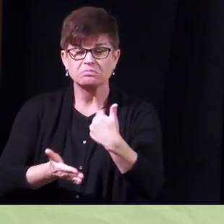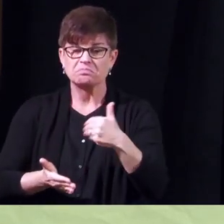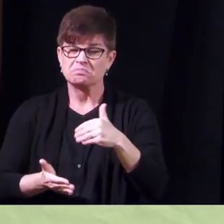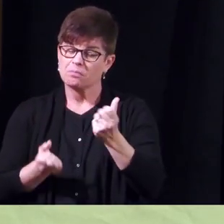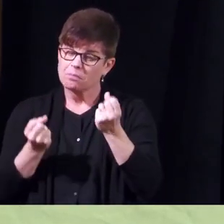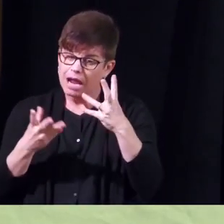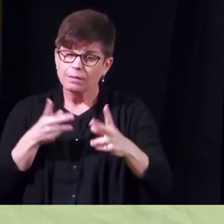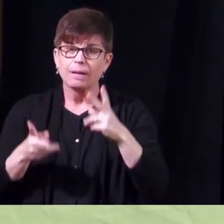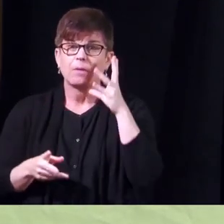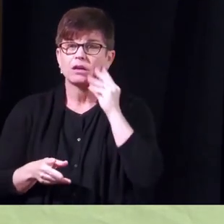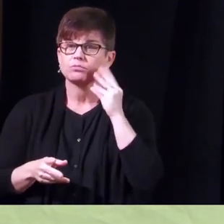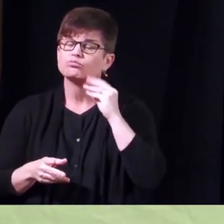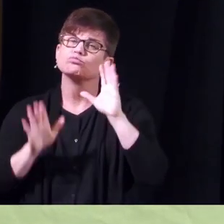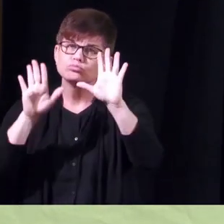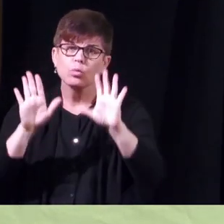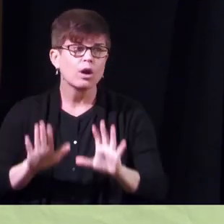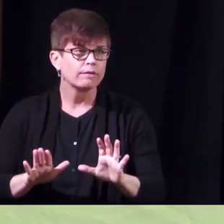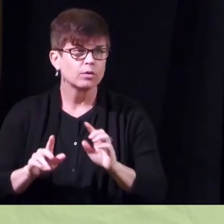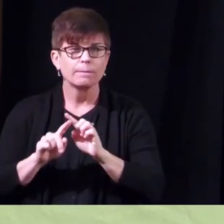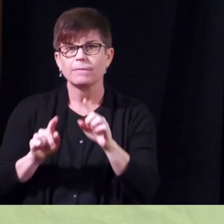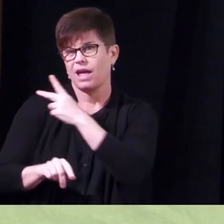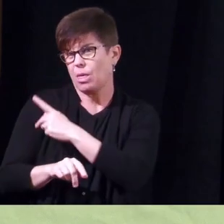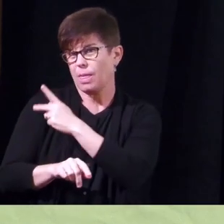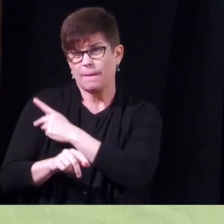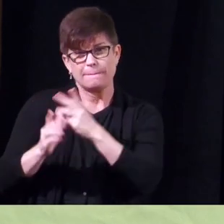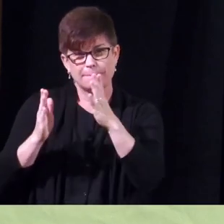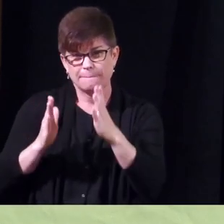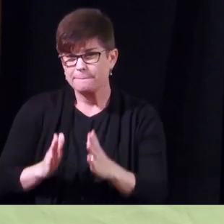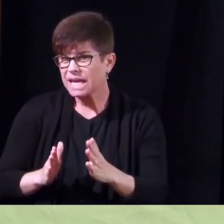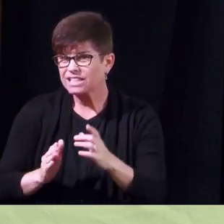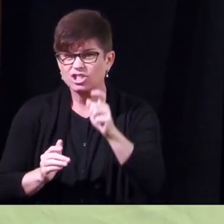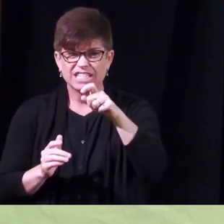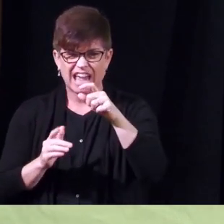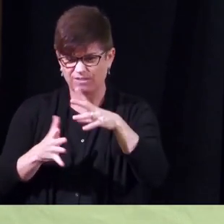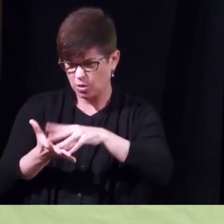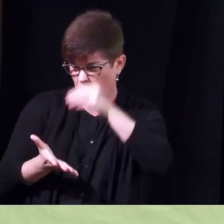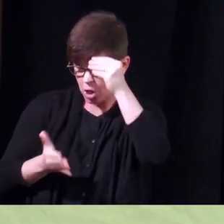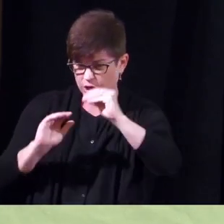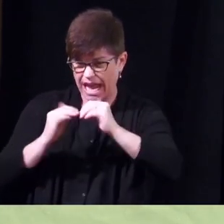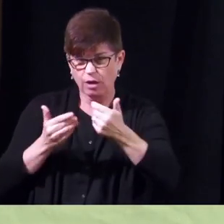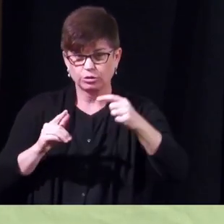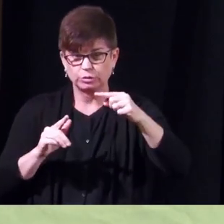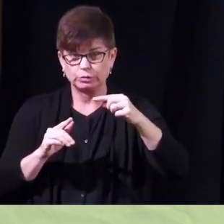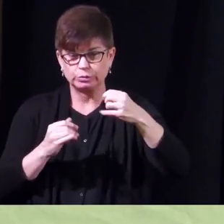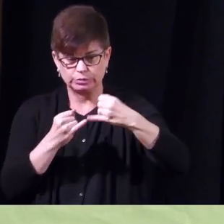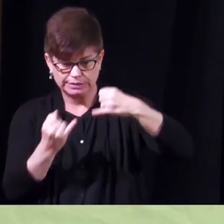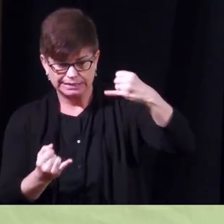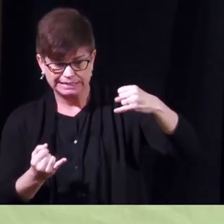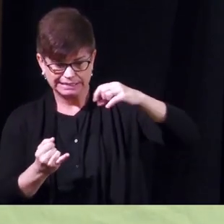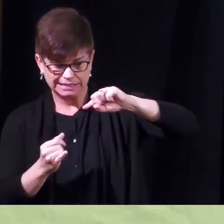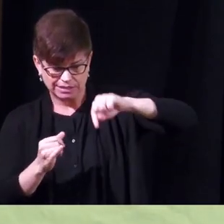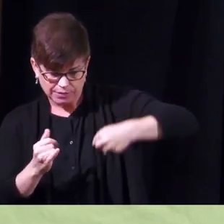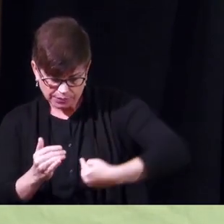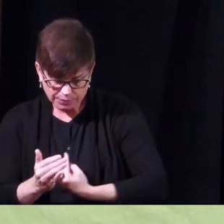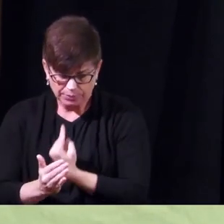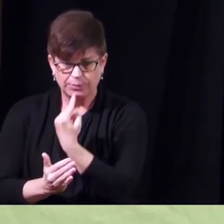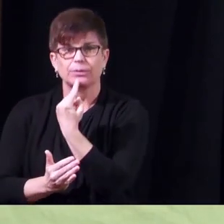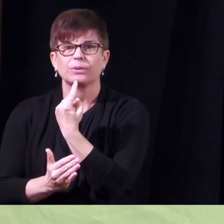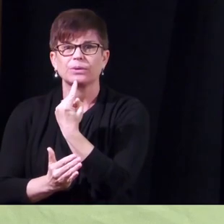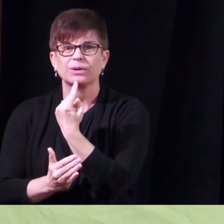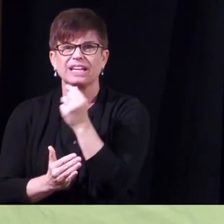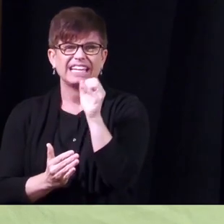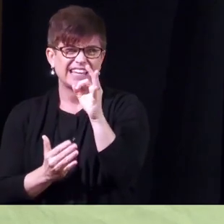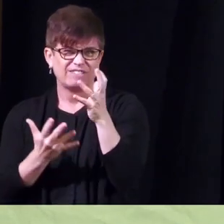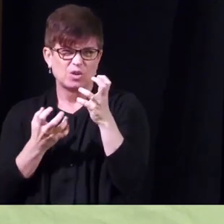uh but then the patients sometimes have to learn self-intermittent catheterization if they're uh if we want to store the urine